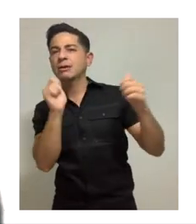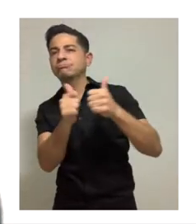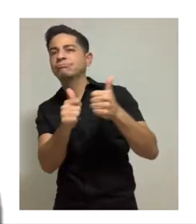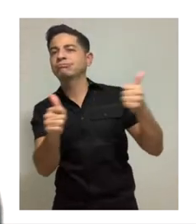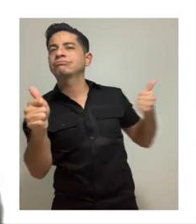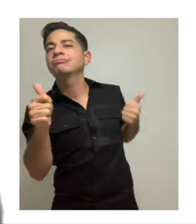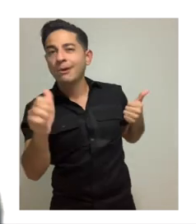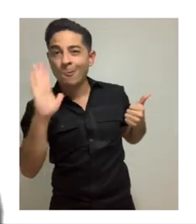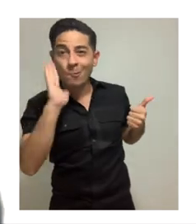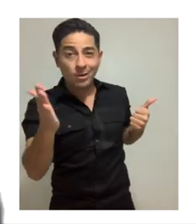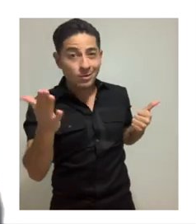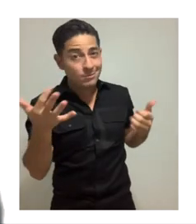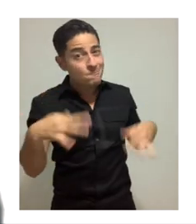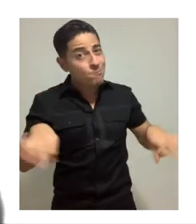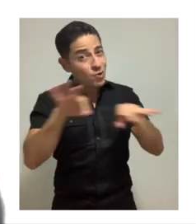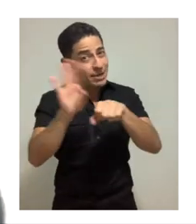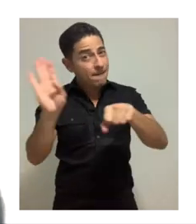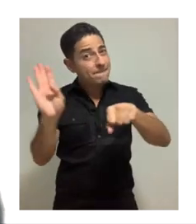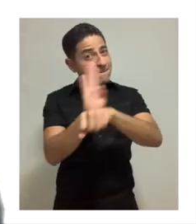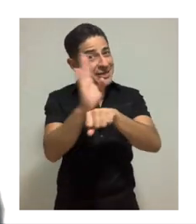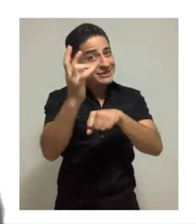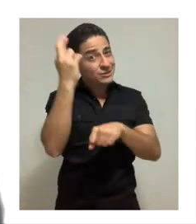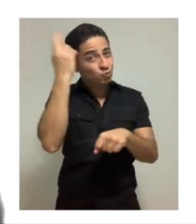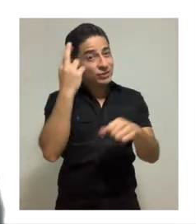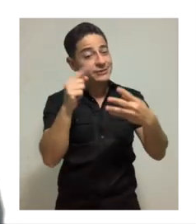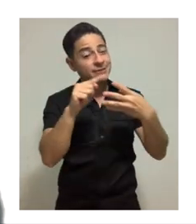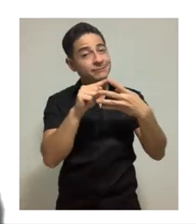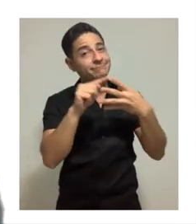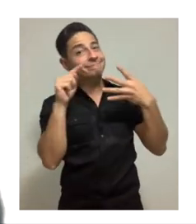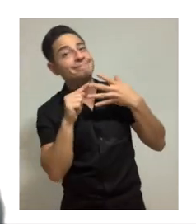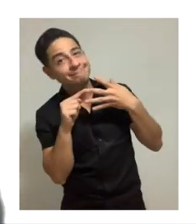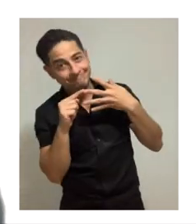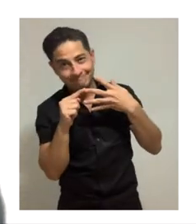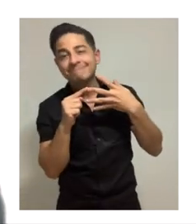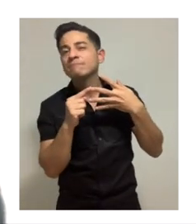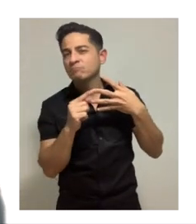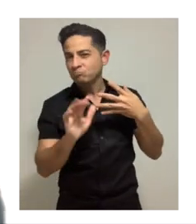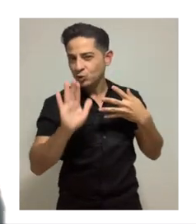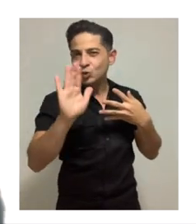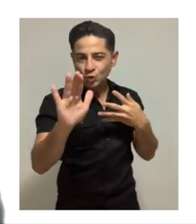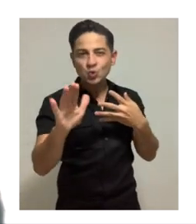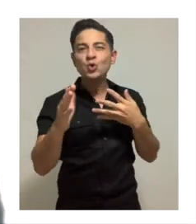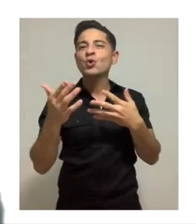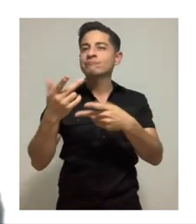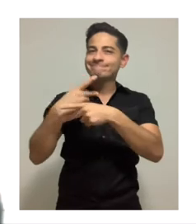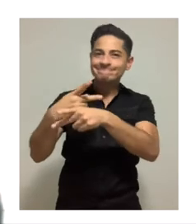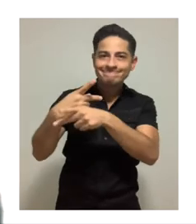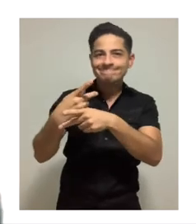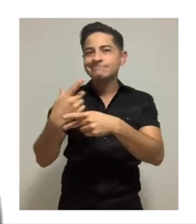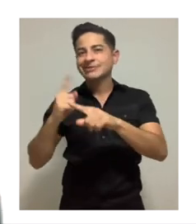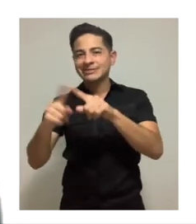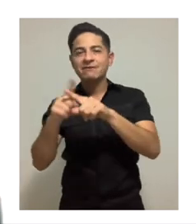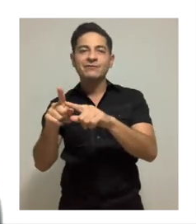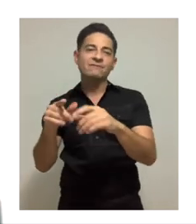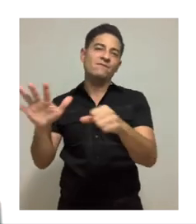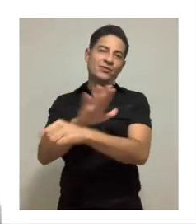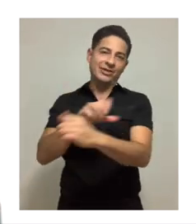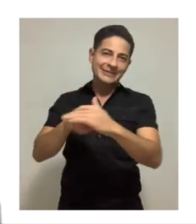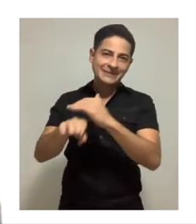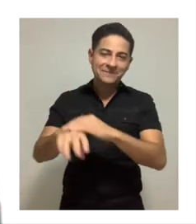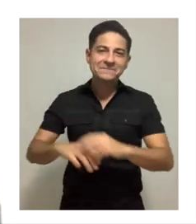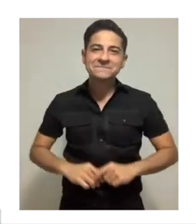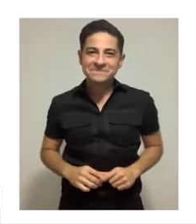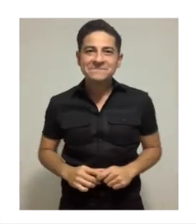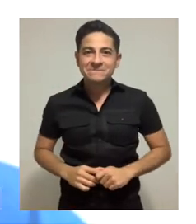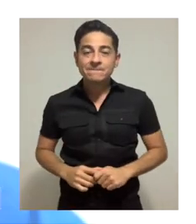highly competitive marketplace. So I'd say there's very, very good business rationale here for making your XR technologies fully